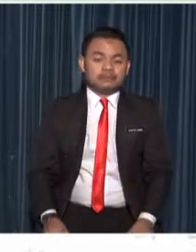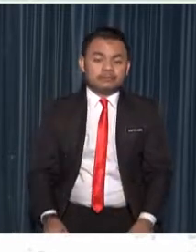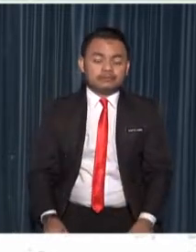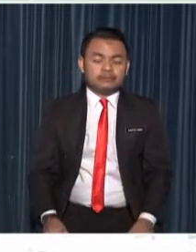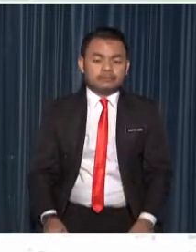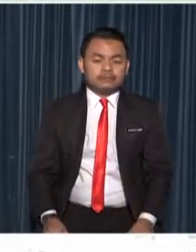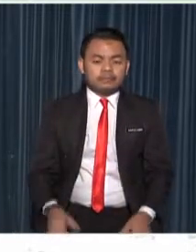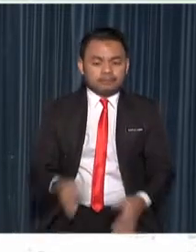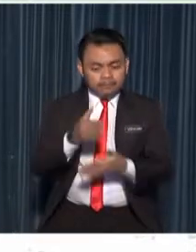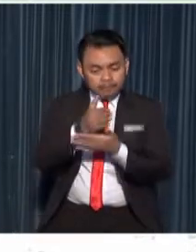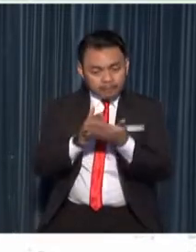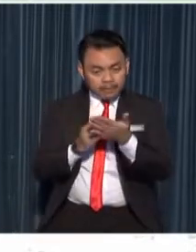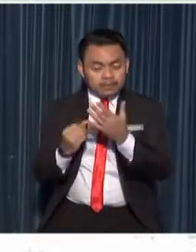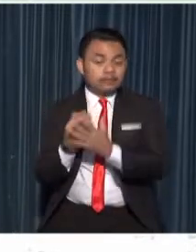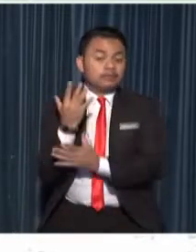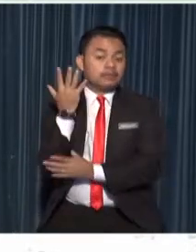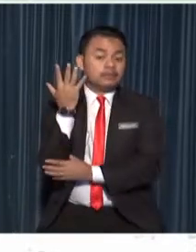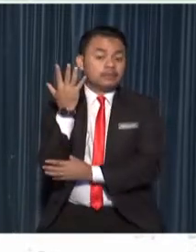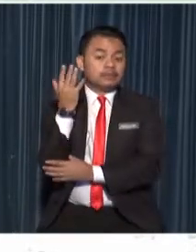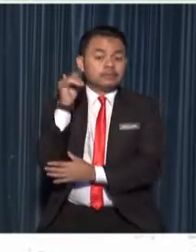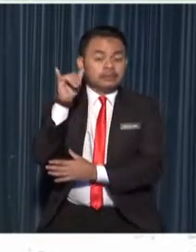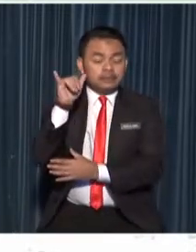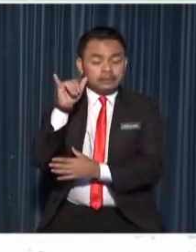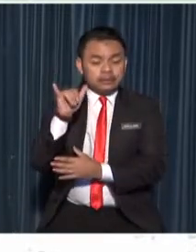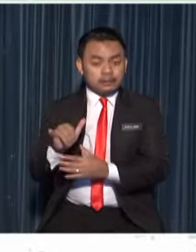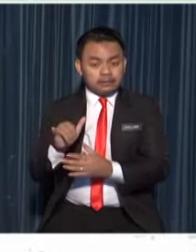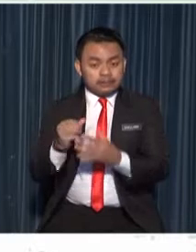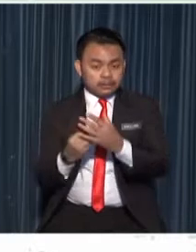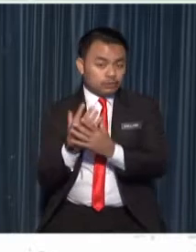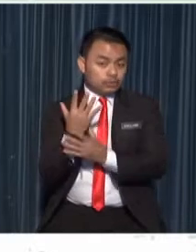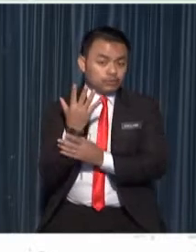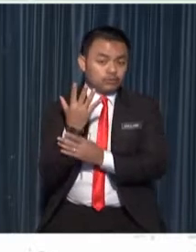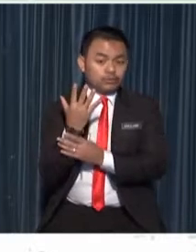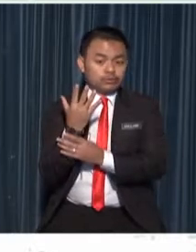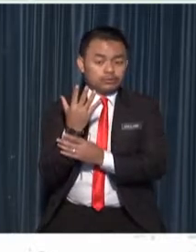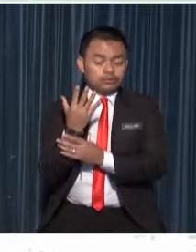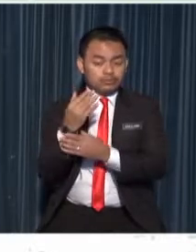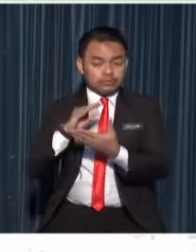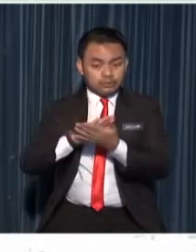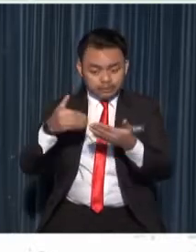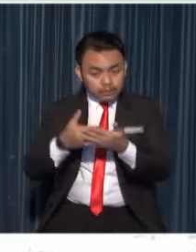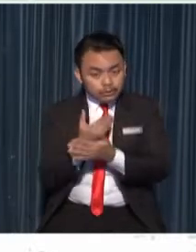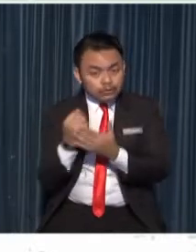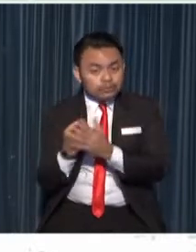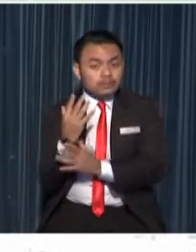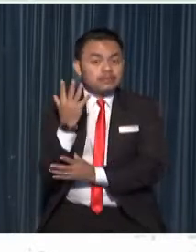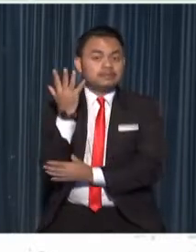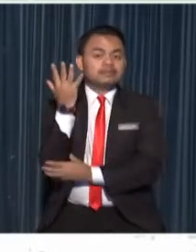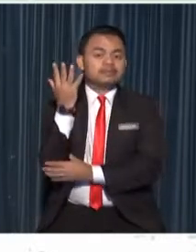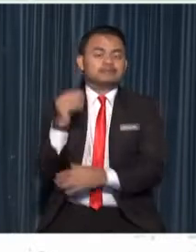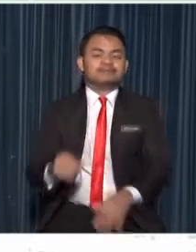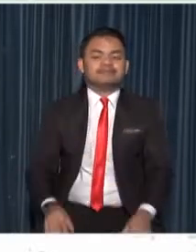part of plants that grow into new plants when planted